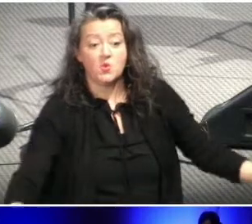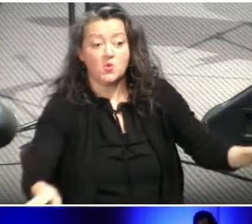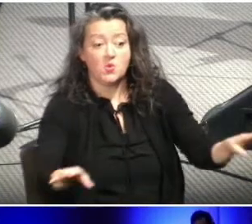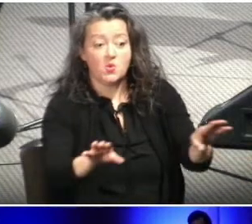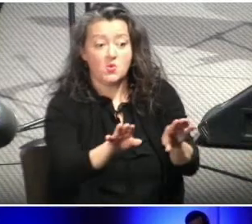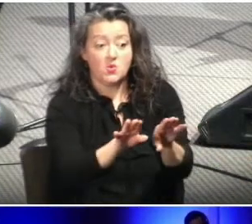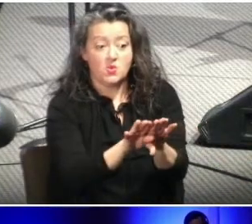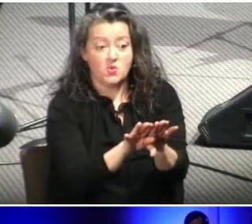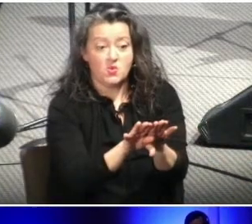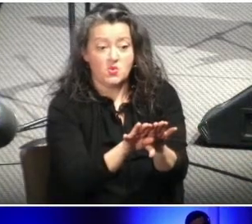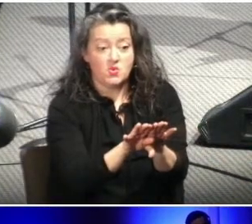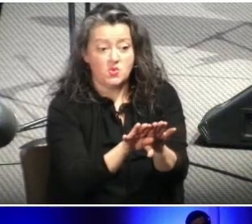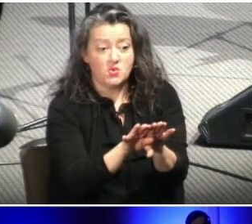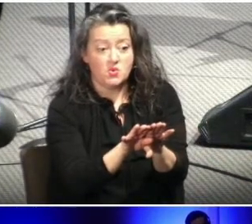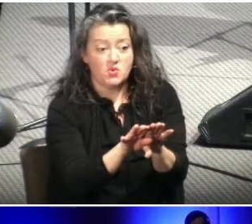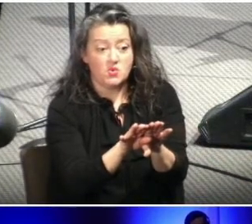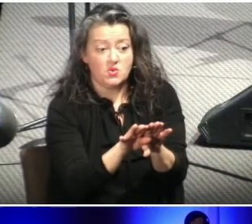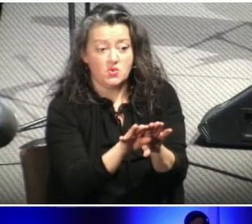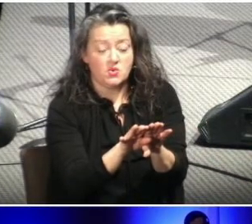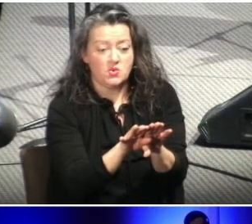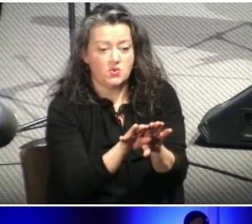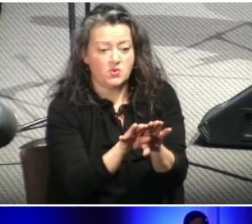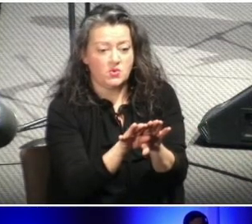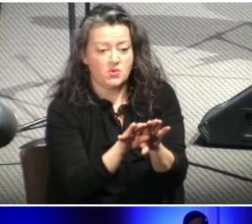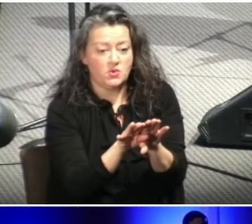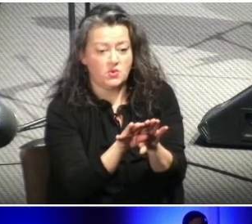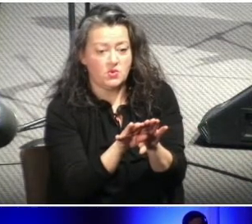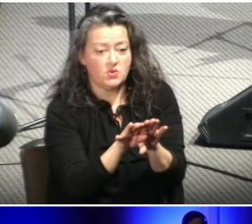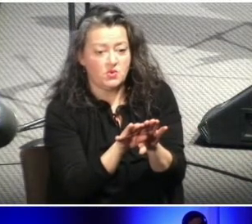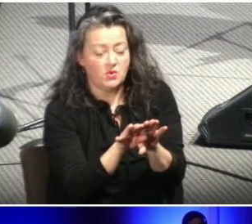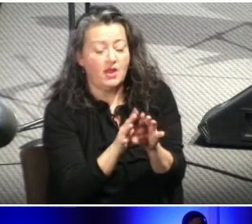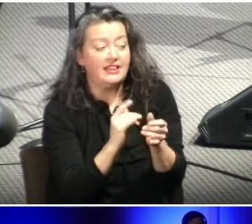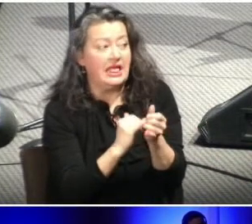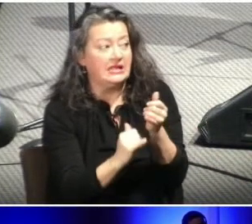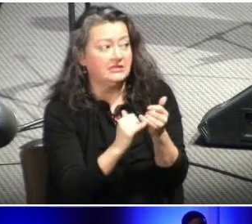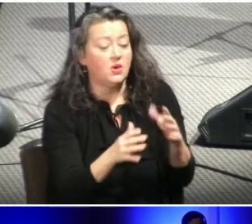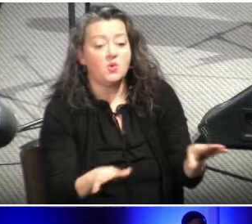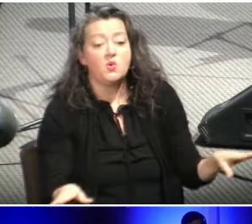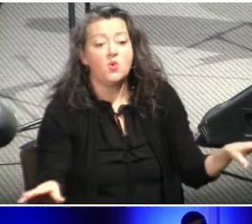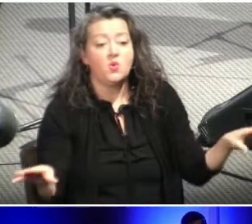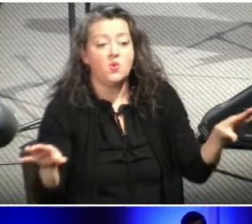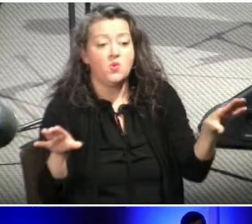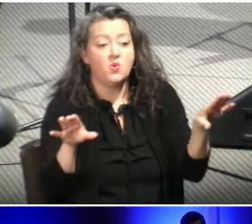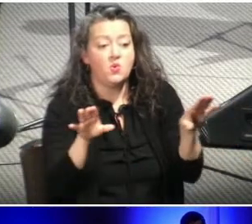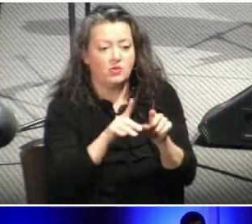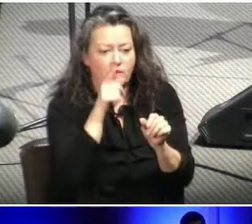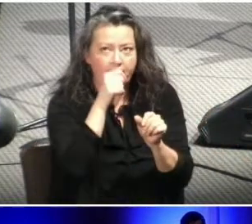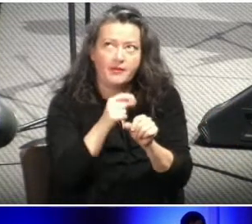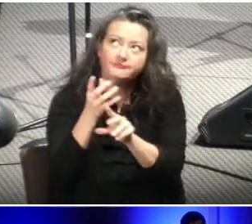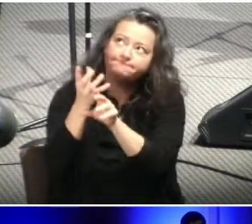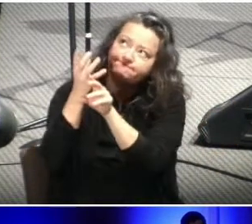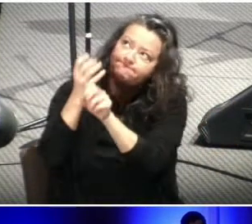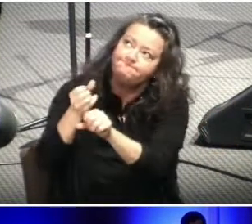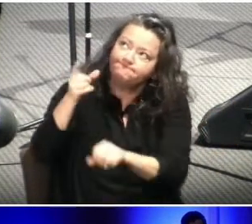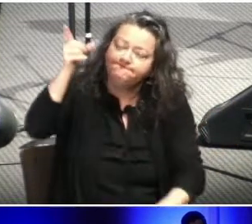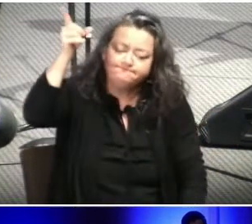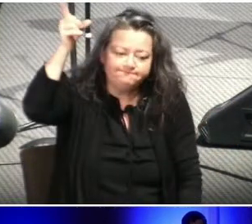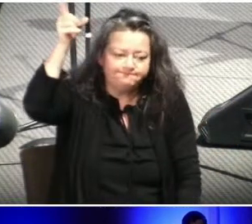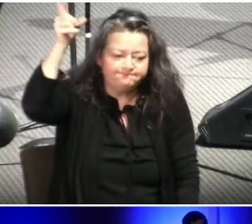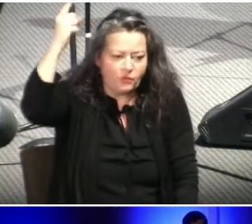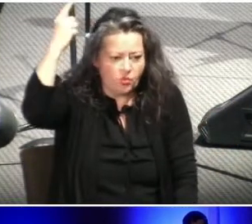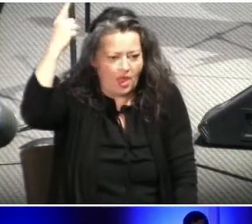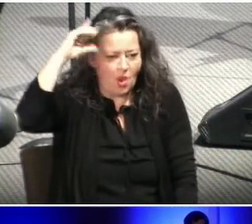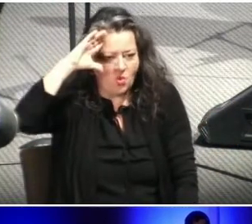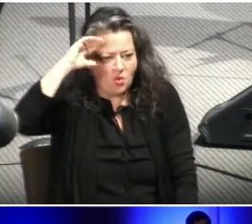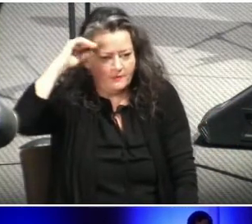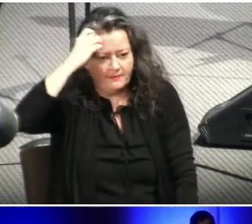focuses on the power of Jesus and his name, and he is our hope. So will you stand together as we